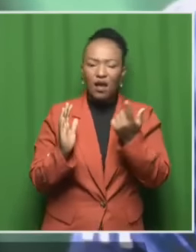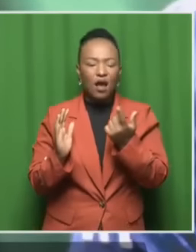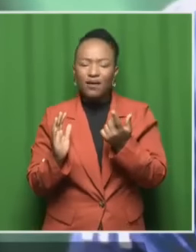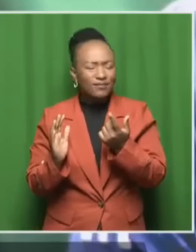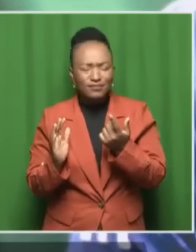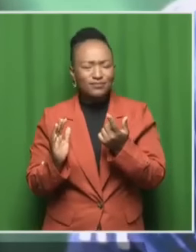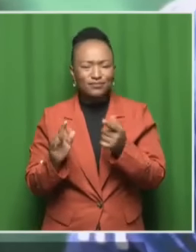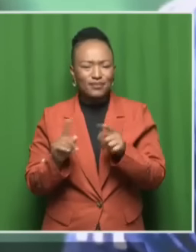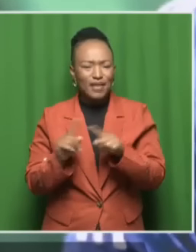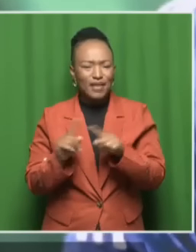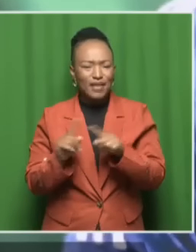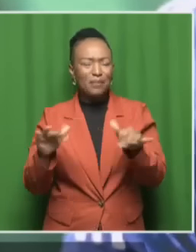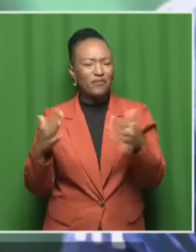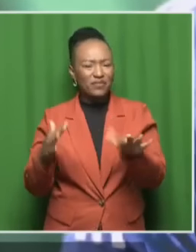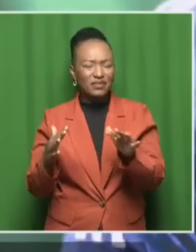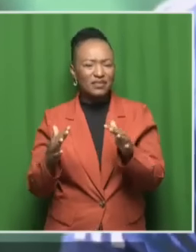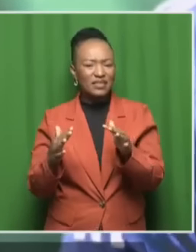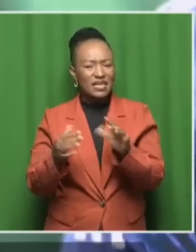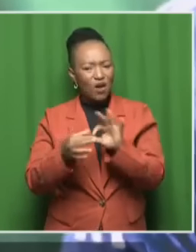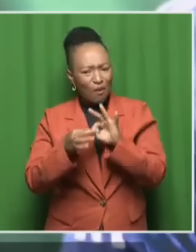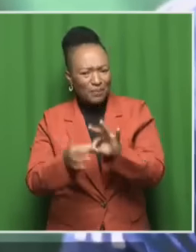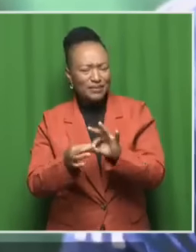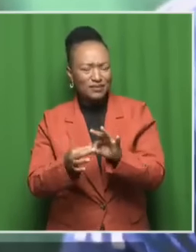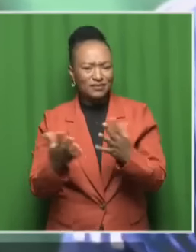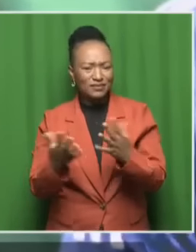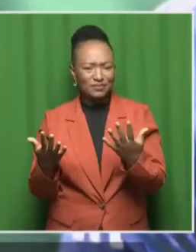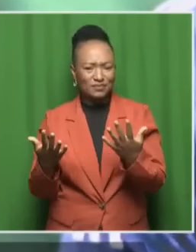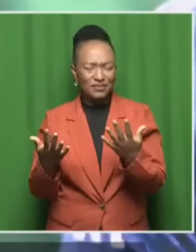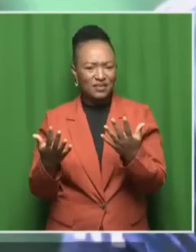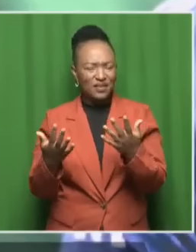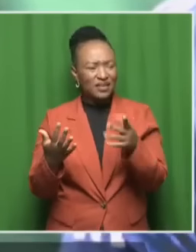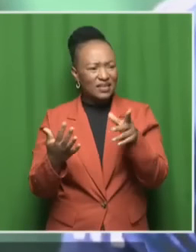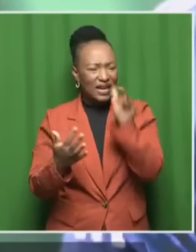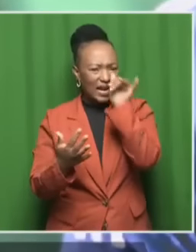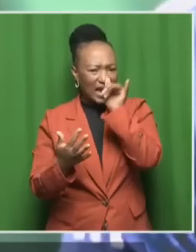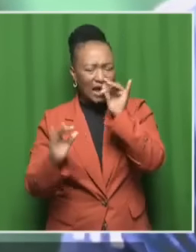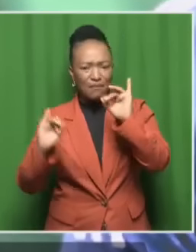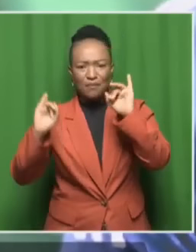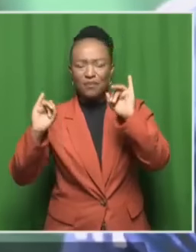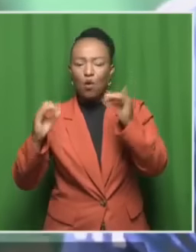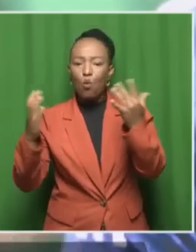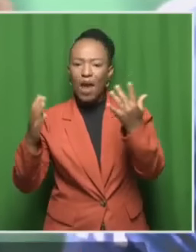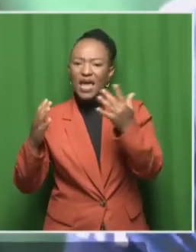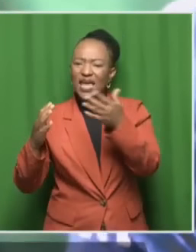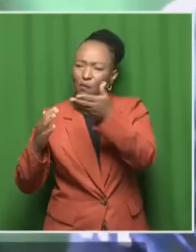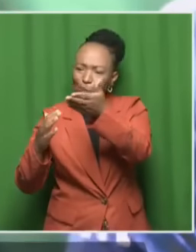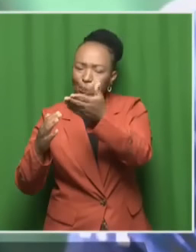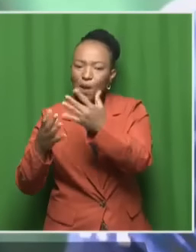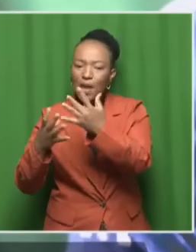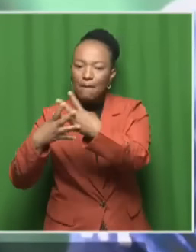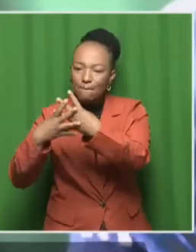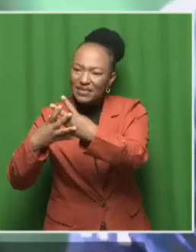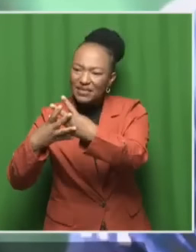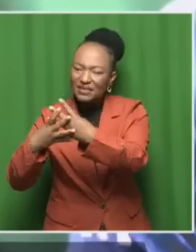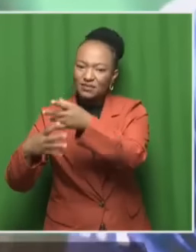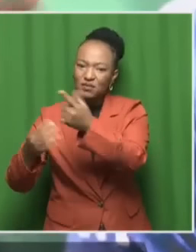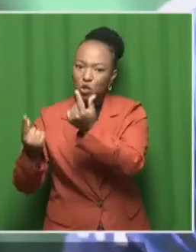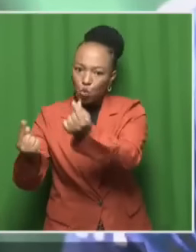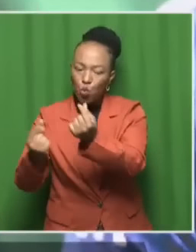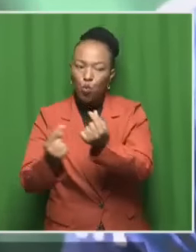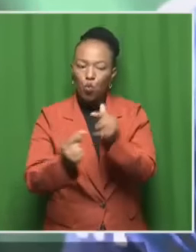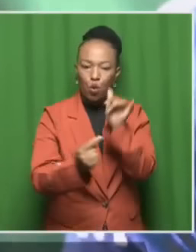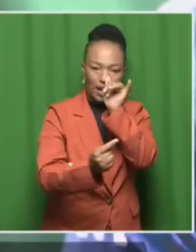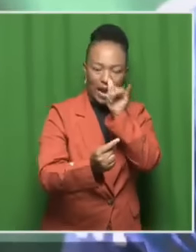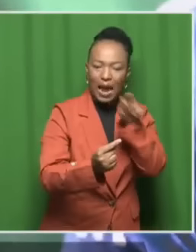that the people who still commit heinous crime are from prison. So the justice system,